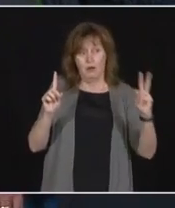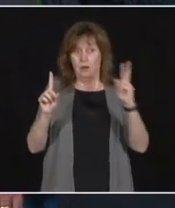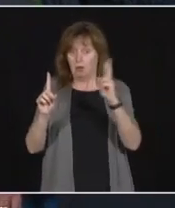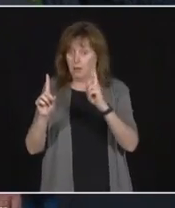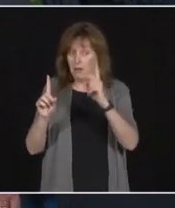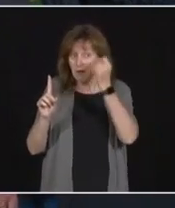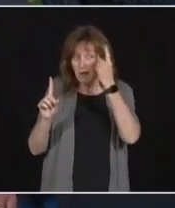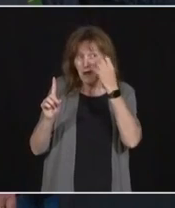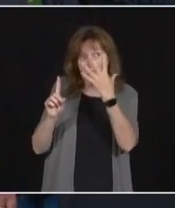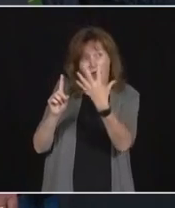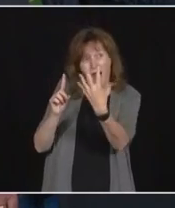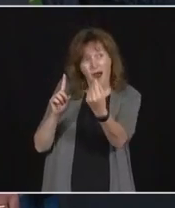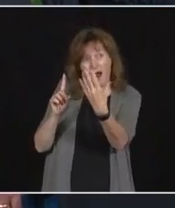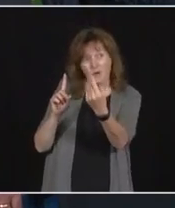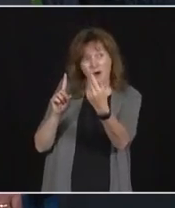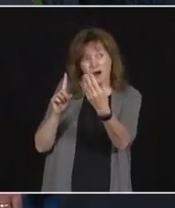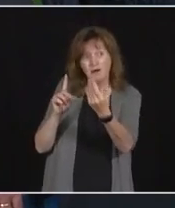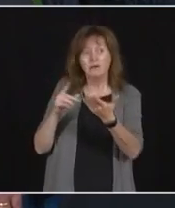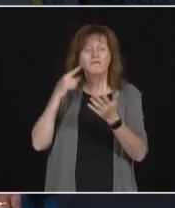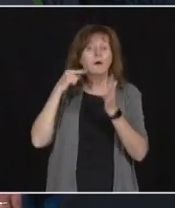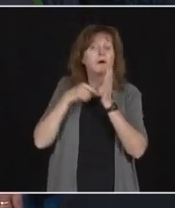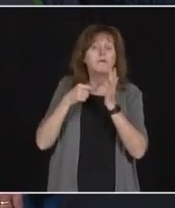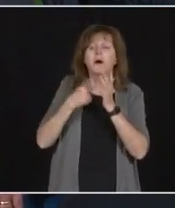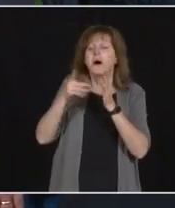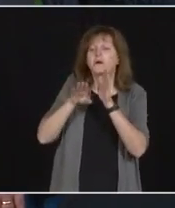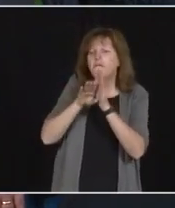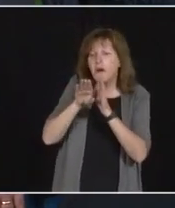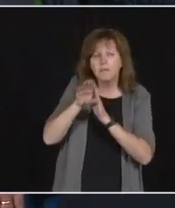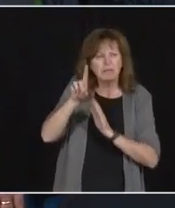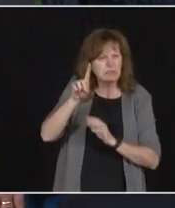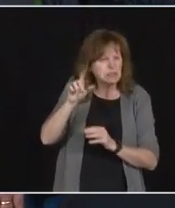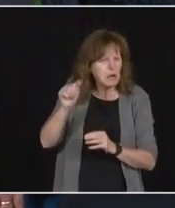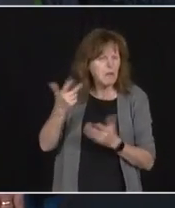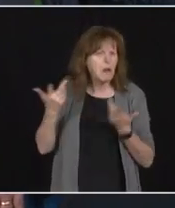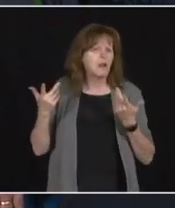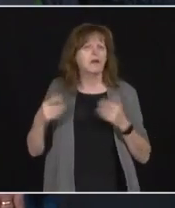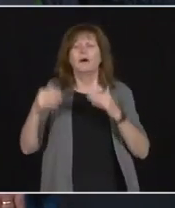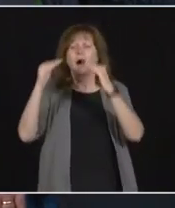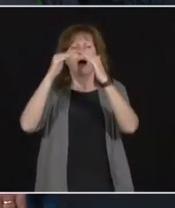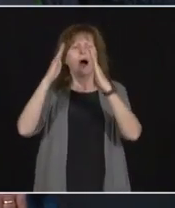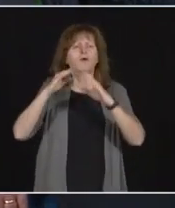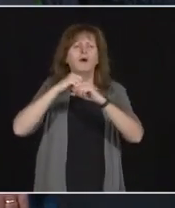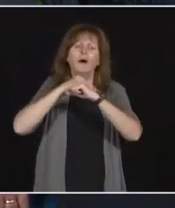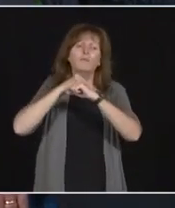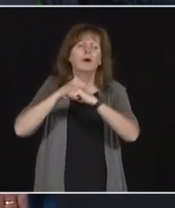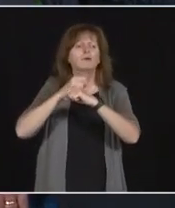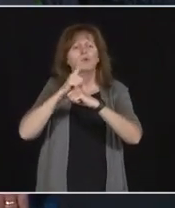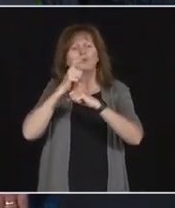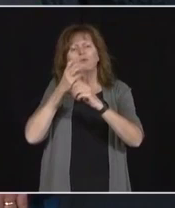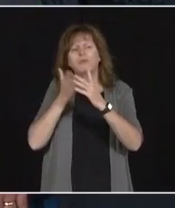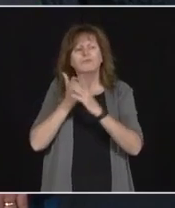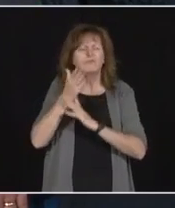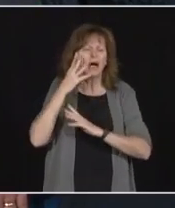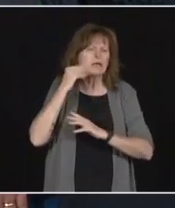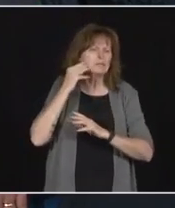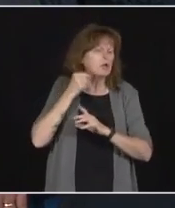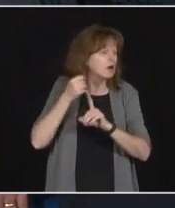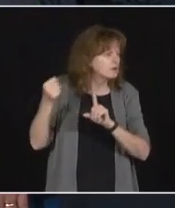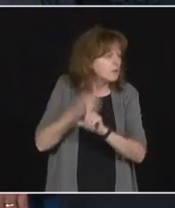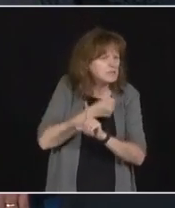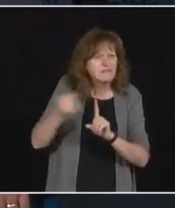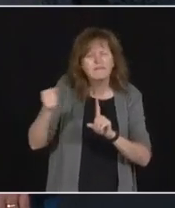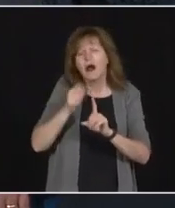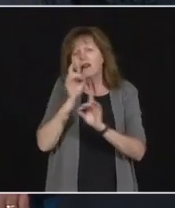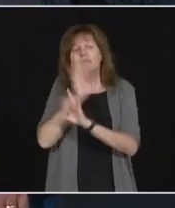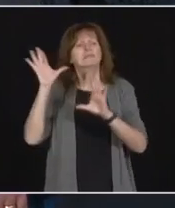disabilities. Shelters for survivors of gender-based violence and children's residential settings. Our priority